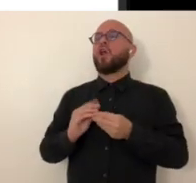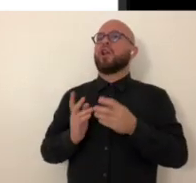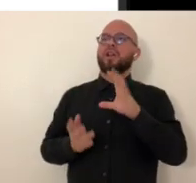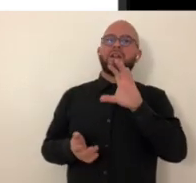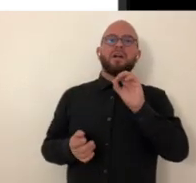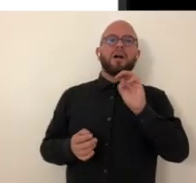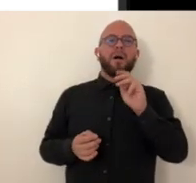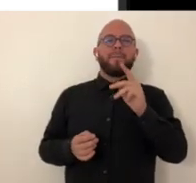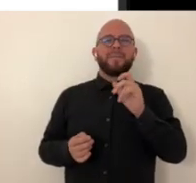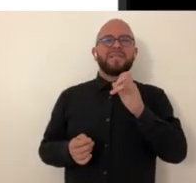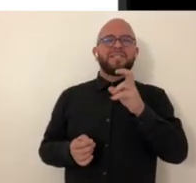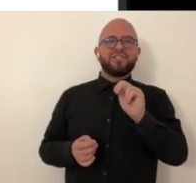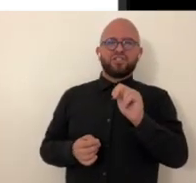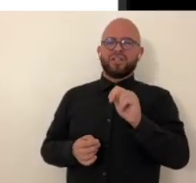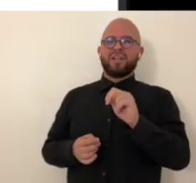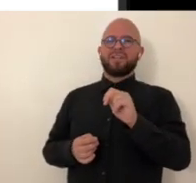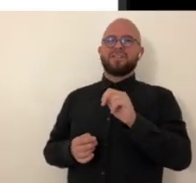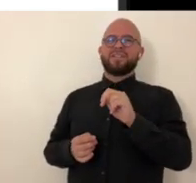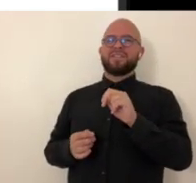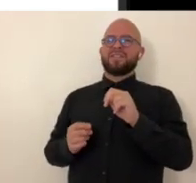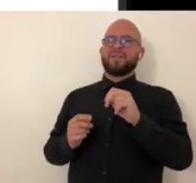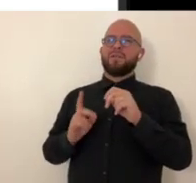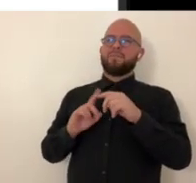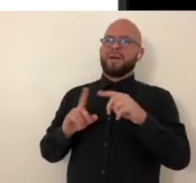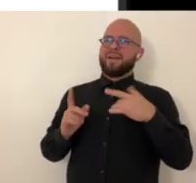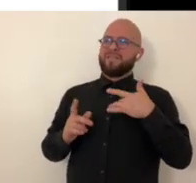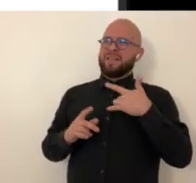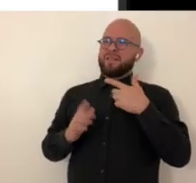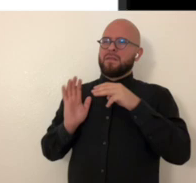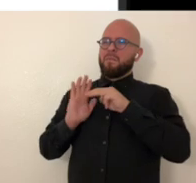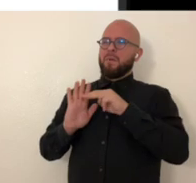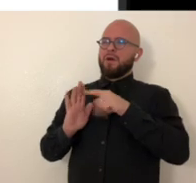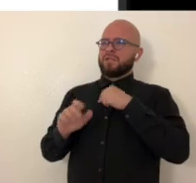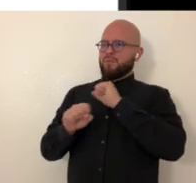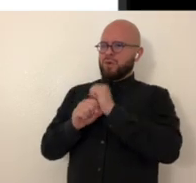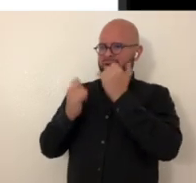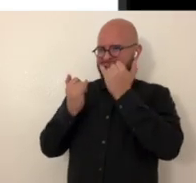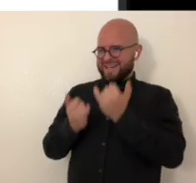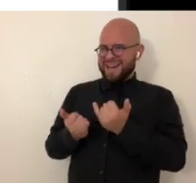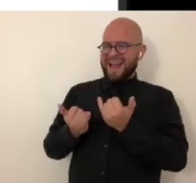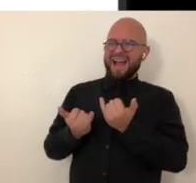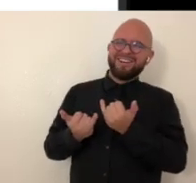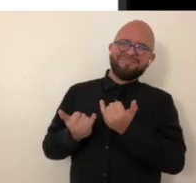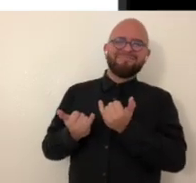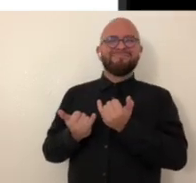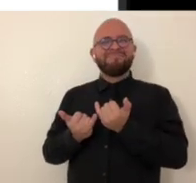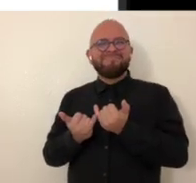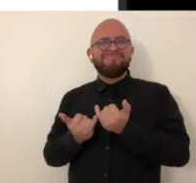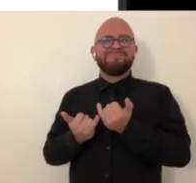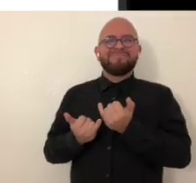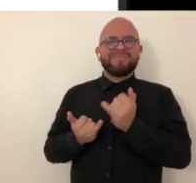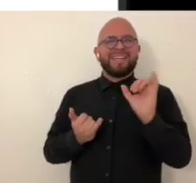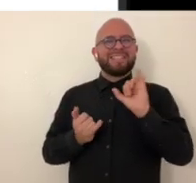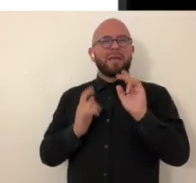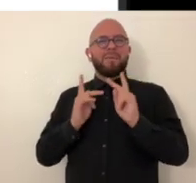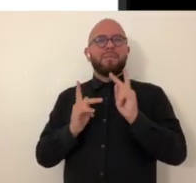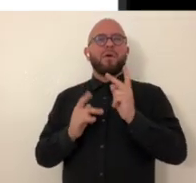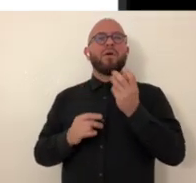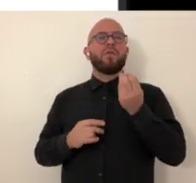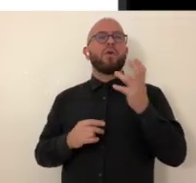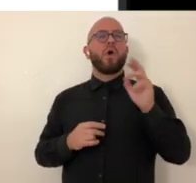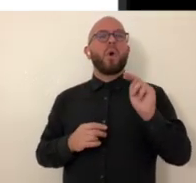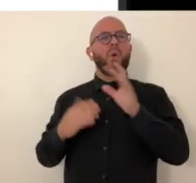piece like this you want an overall composition and a logic sort of translating the the overall flow of the piece versus the models i've been working on or